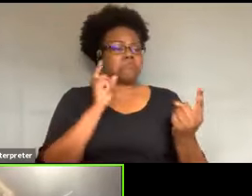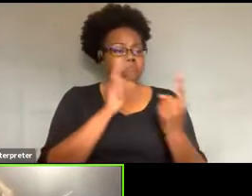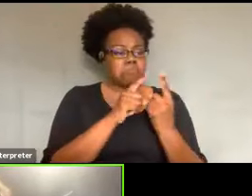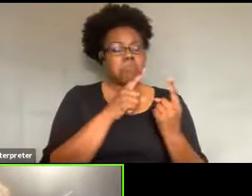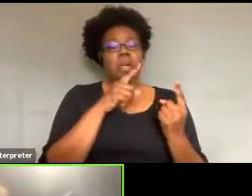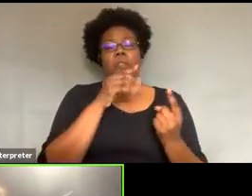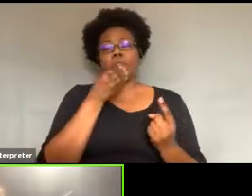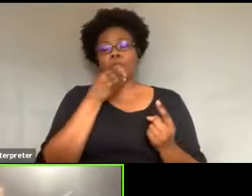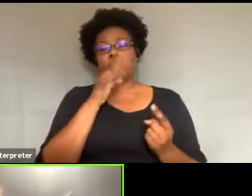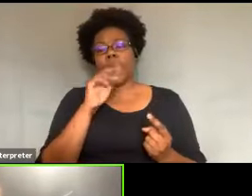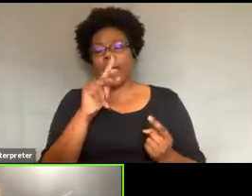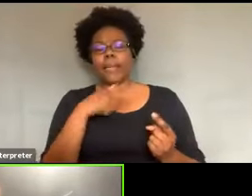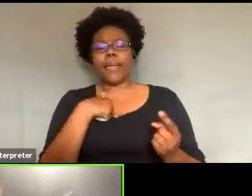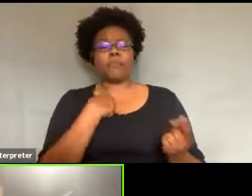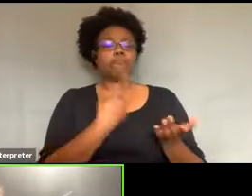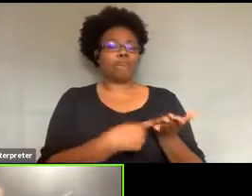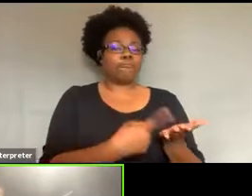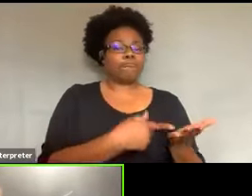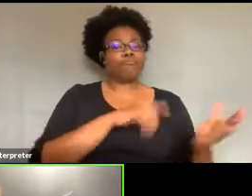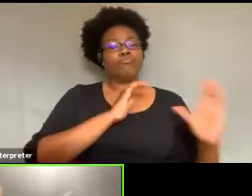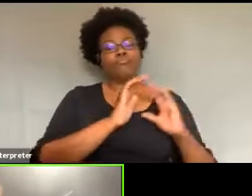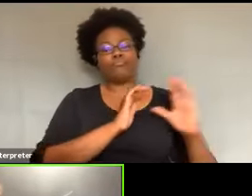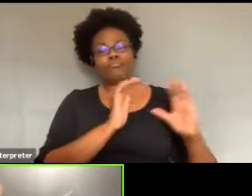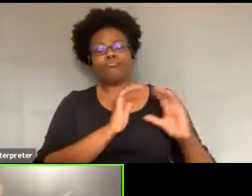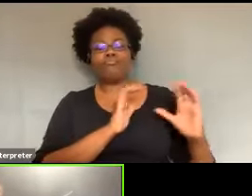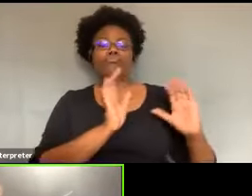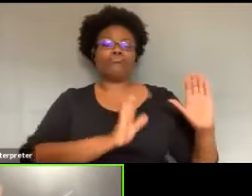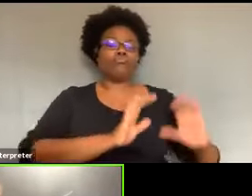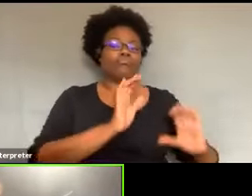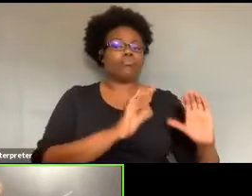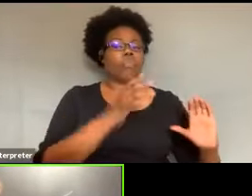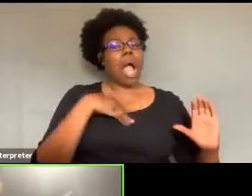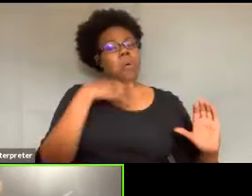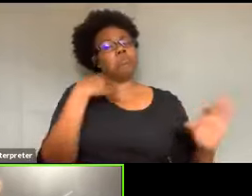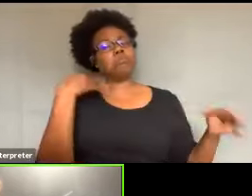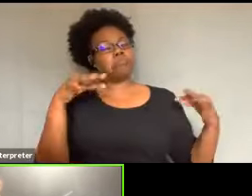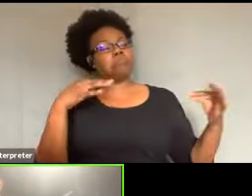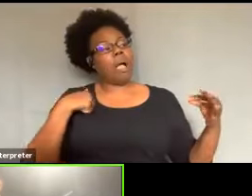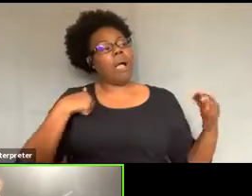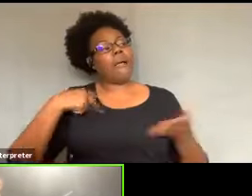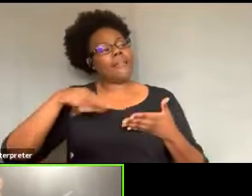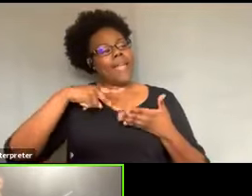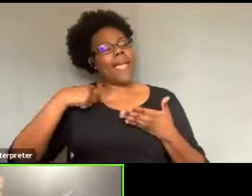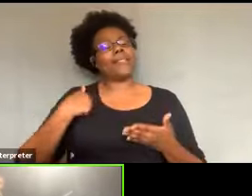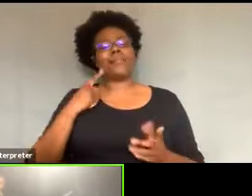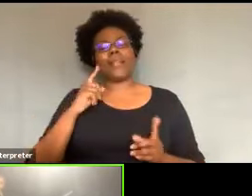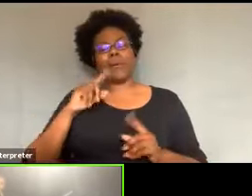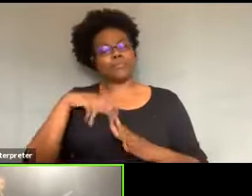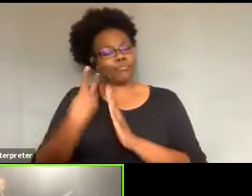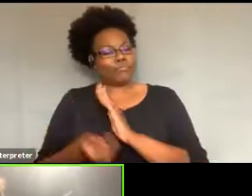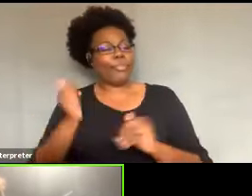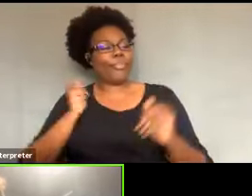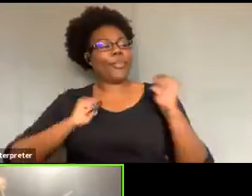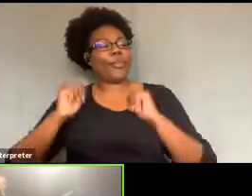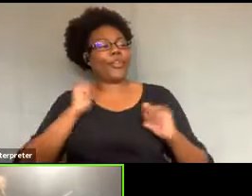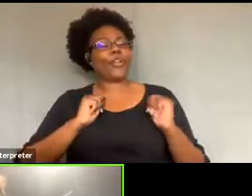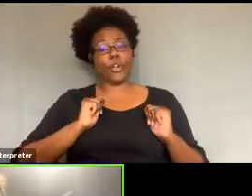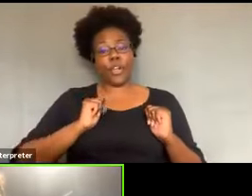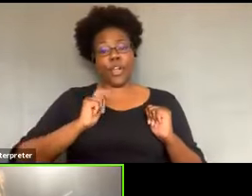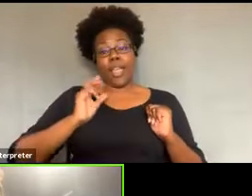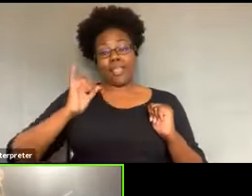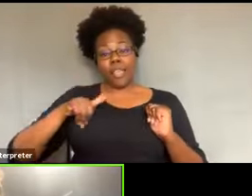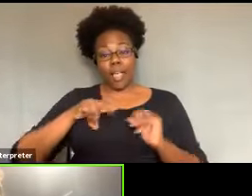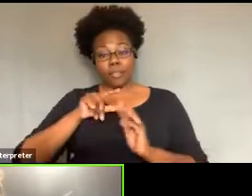You know, I had talked to him about being a dancer, being in the theater. At that time, we had the Ododo Theater, which was